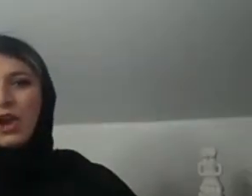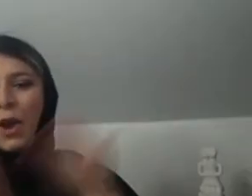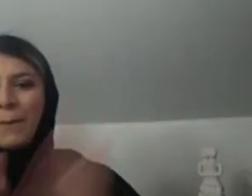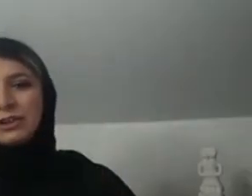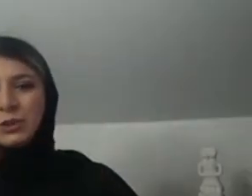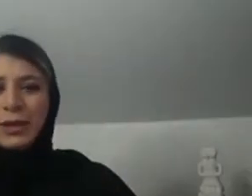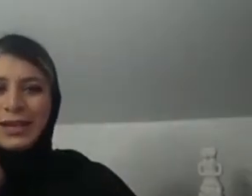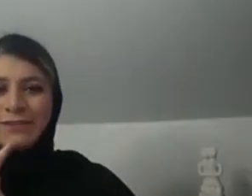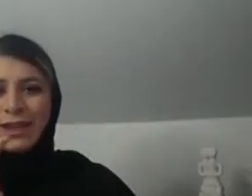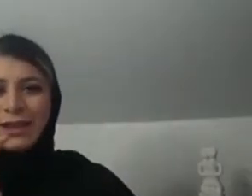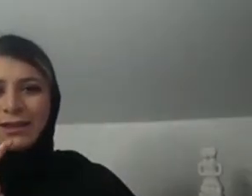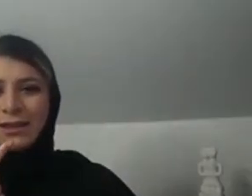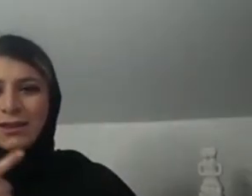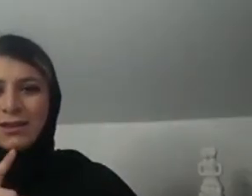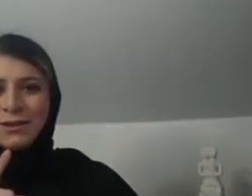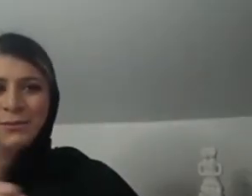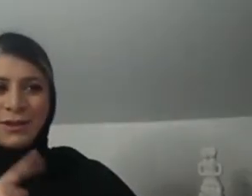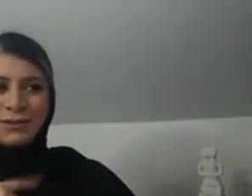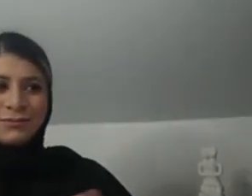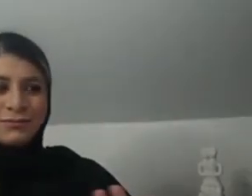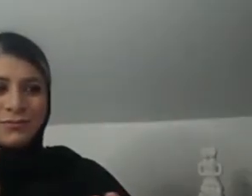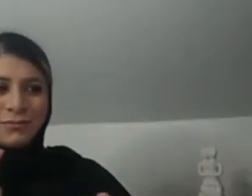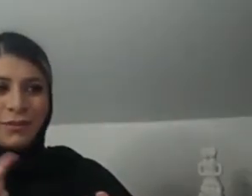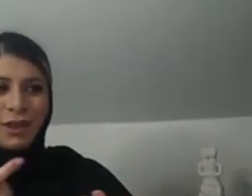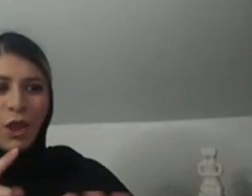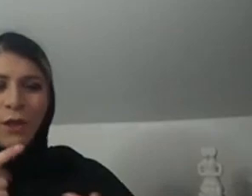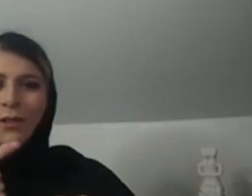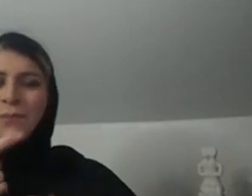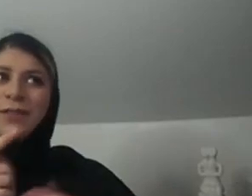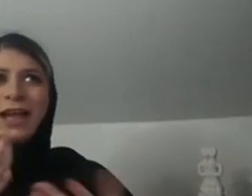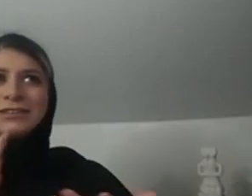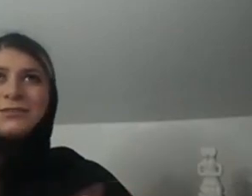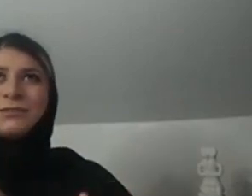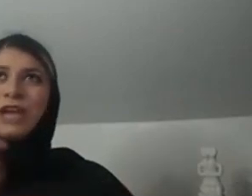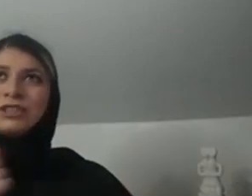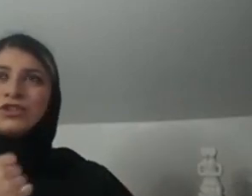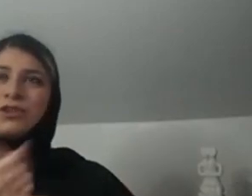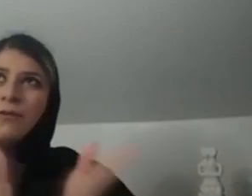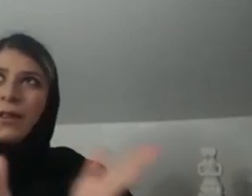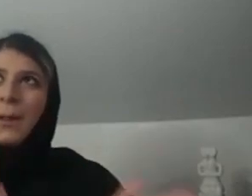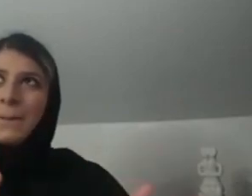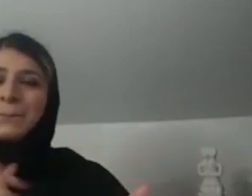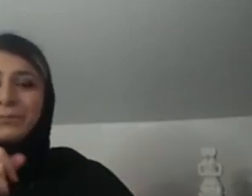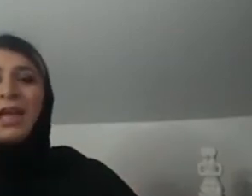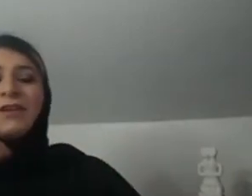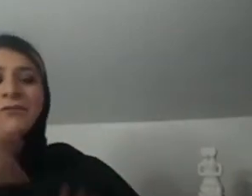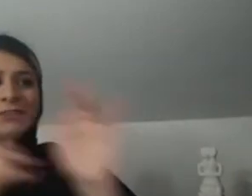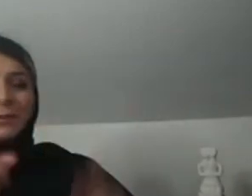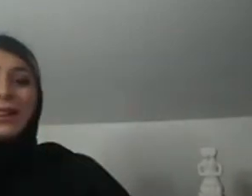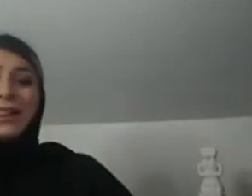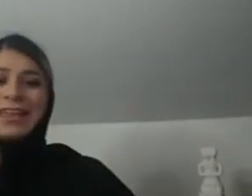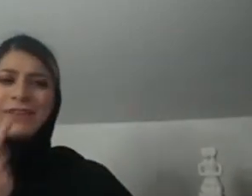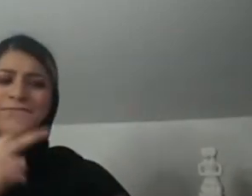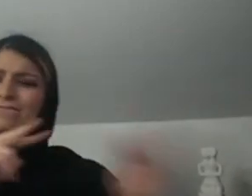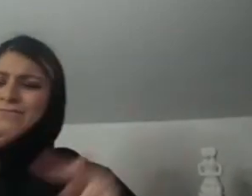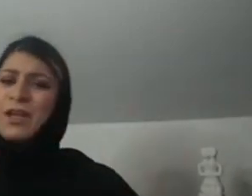see it from us, but I have a double barrier. Let's say I'm a female. I'm, I'm also deaf. Um, okay. Let